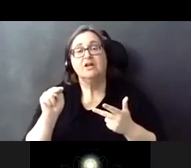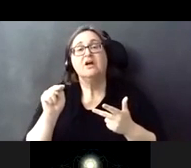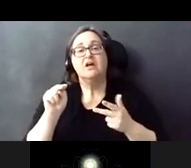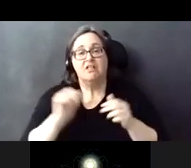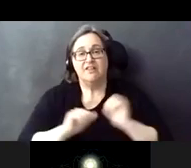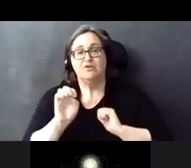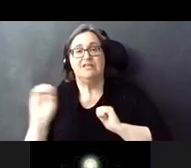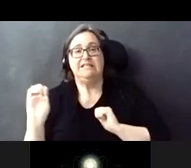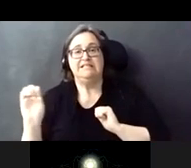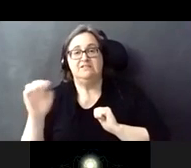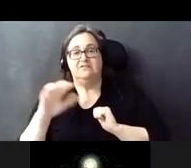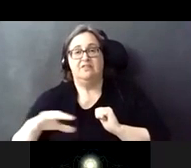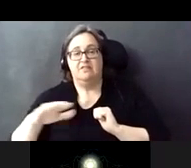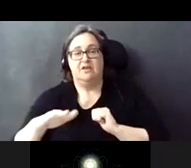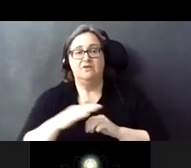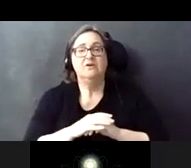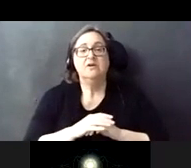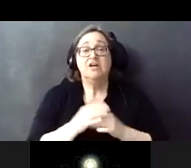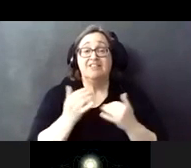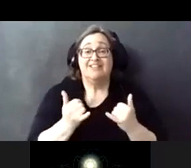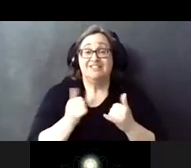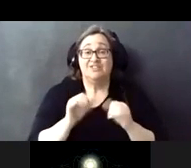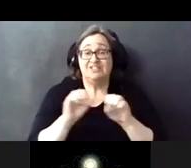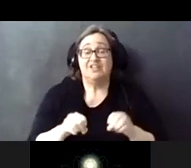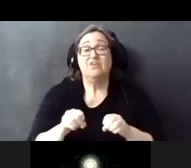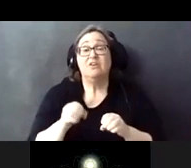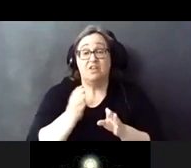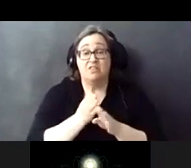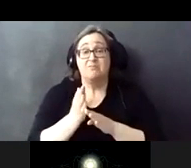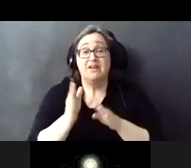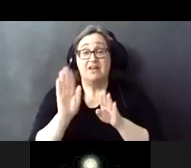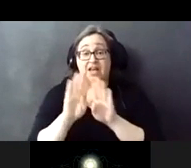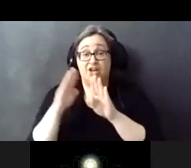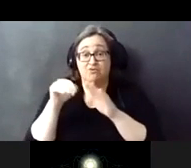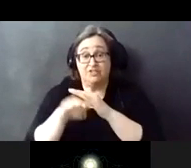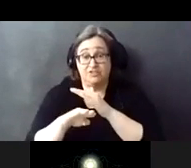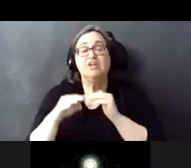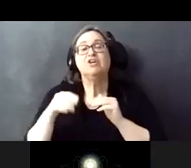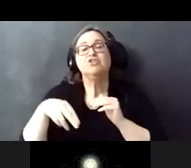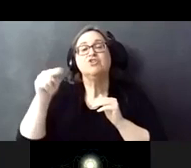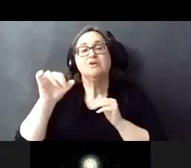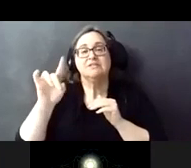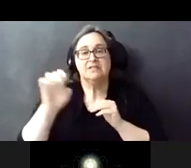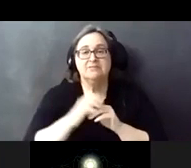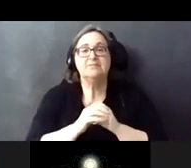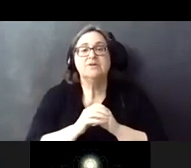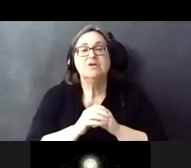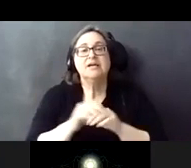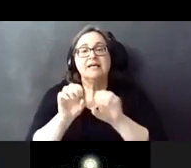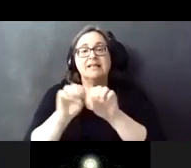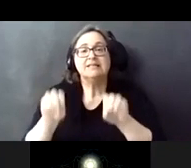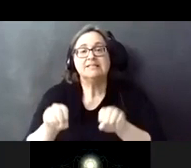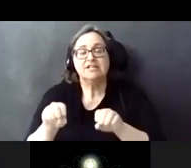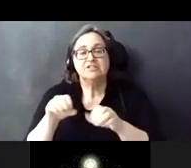the station. Unlike the existing station, the main entrance will be on the north side of the street. The station entrance